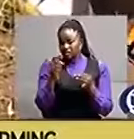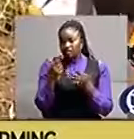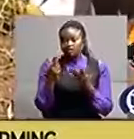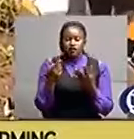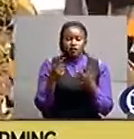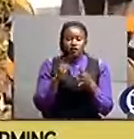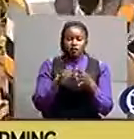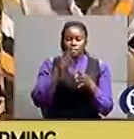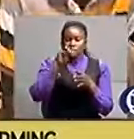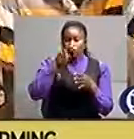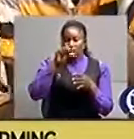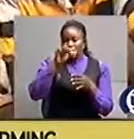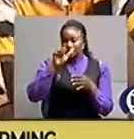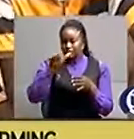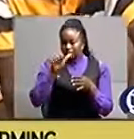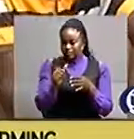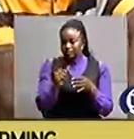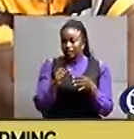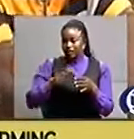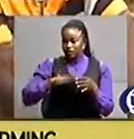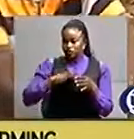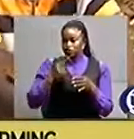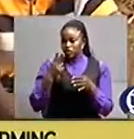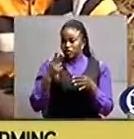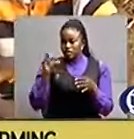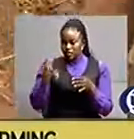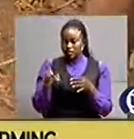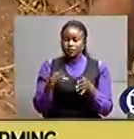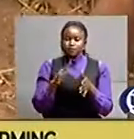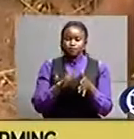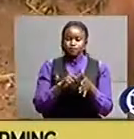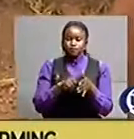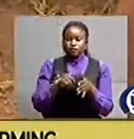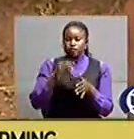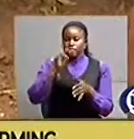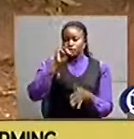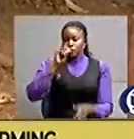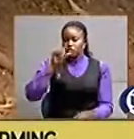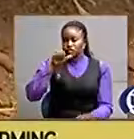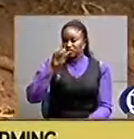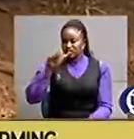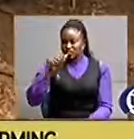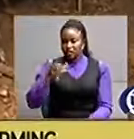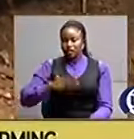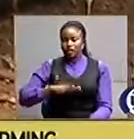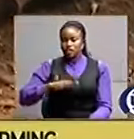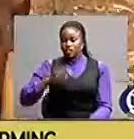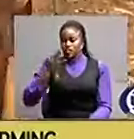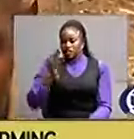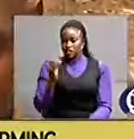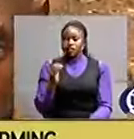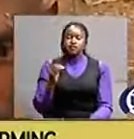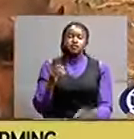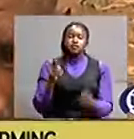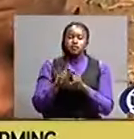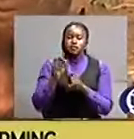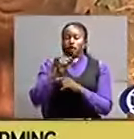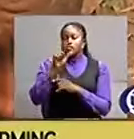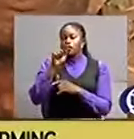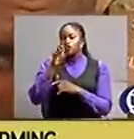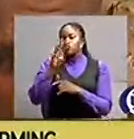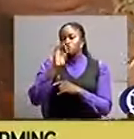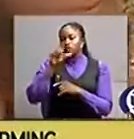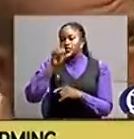chomhendo mugasa 29 years from saluti a happy moses 30 years of saluti b and resigwe